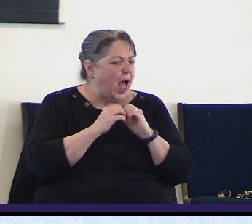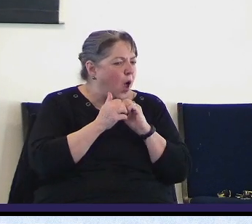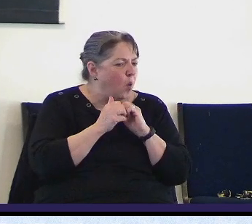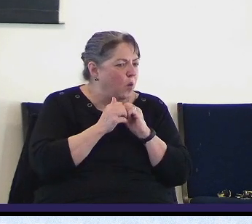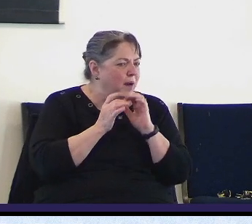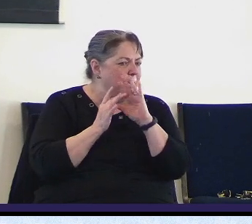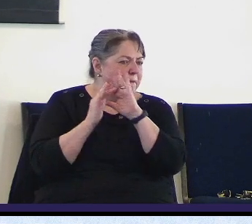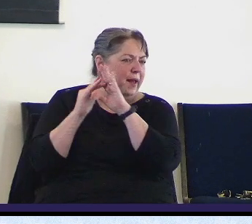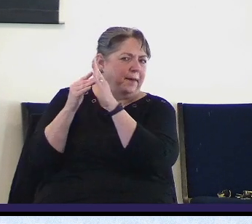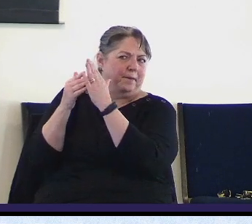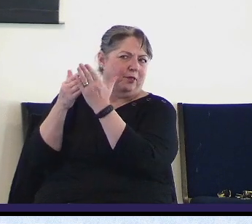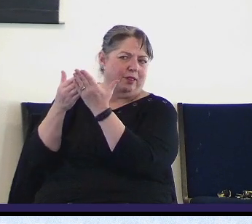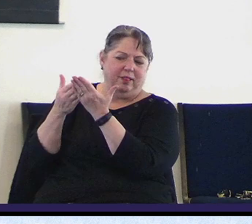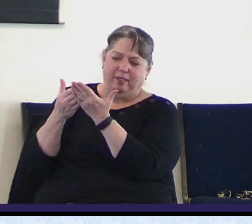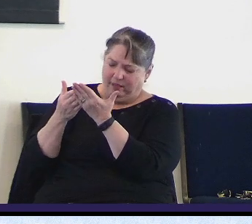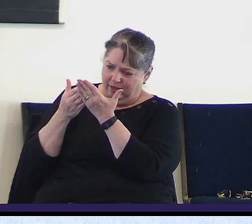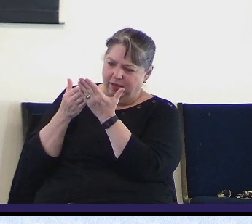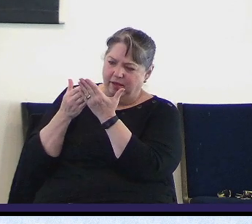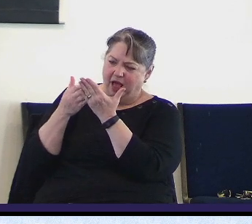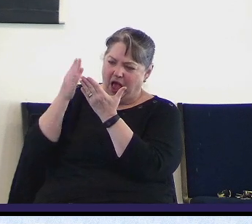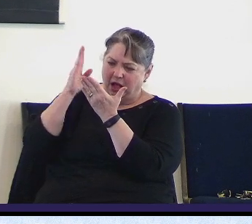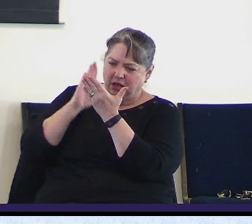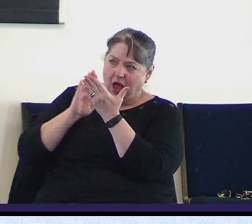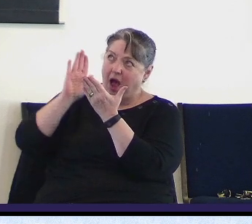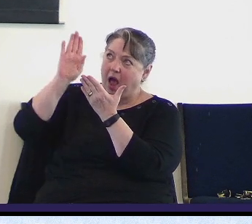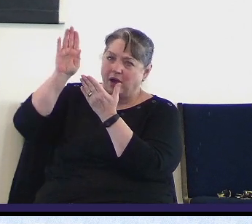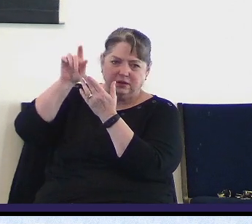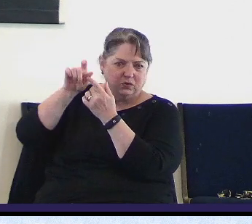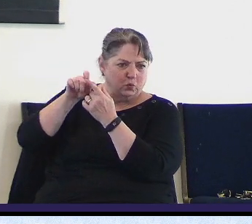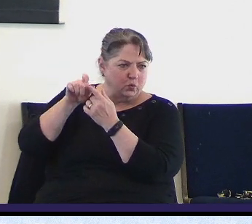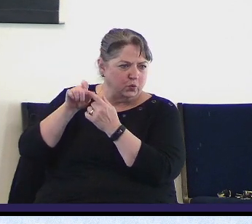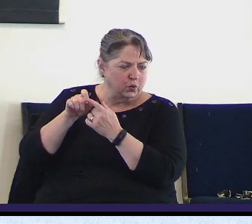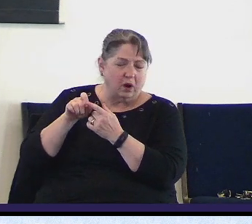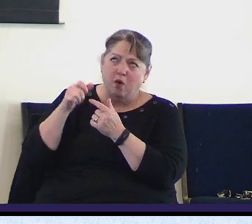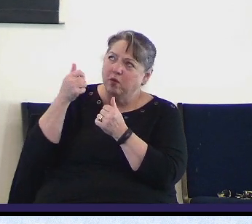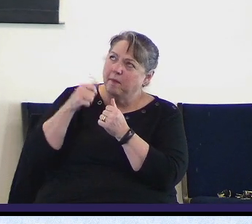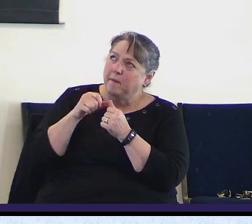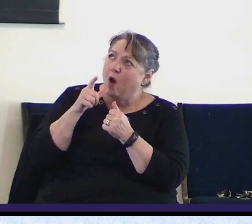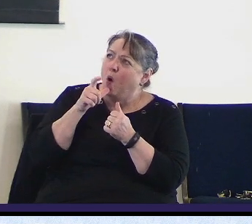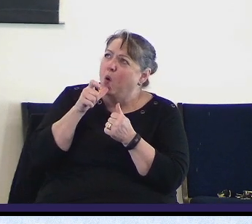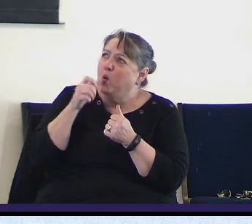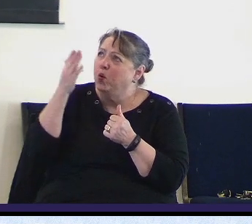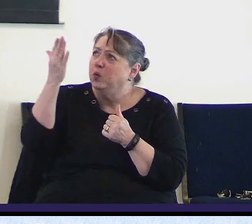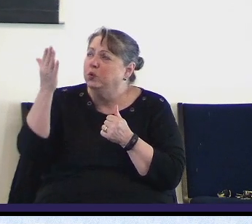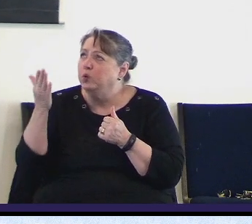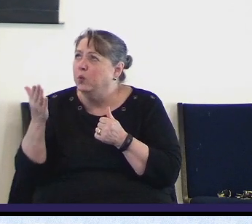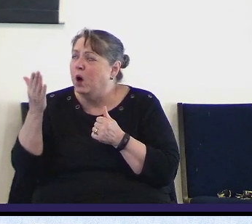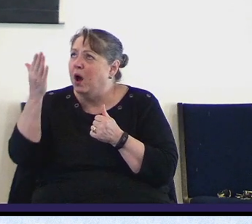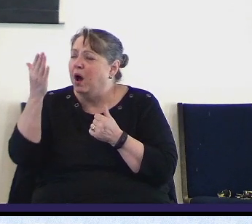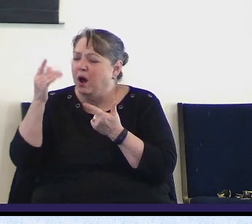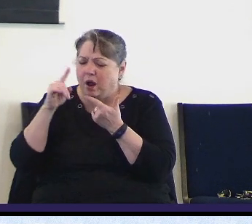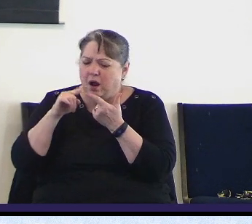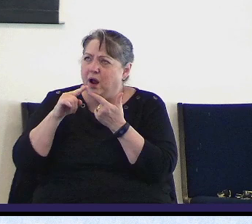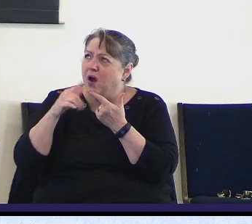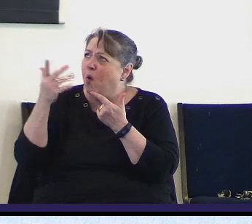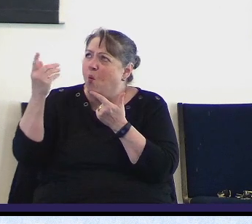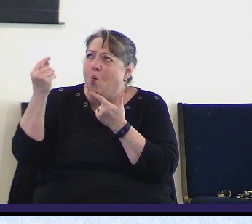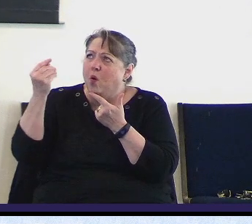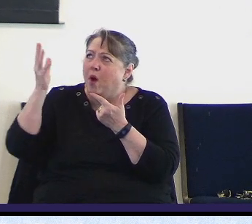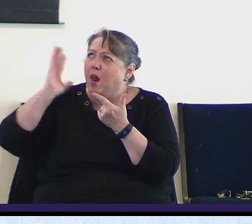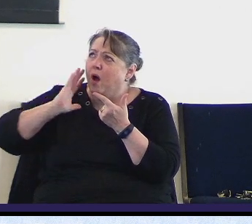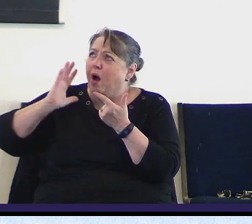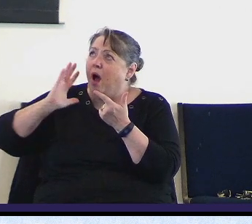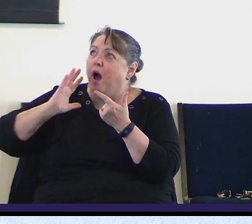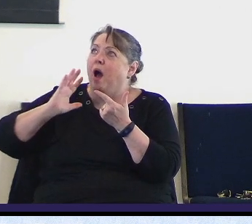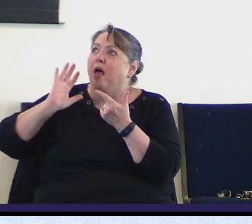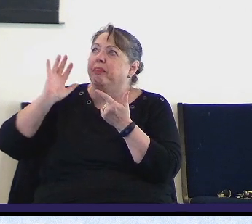he remembered the past he remembered what God did he remembered who God was and that gave him consolation it